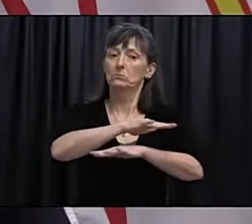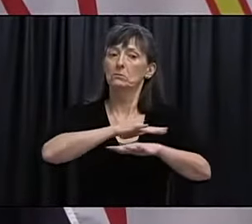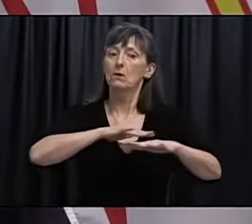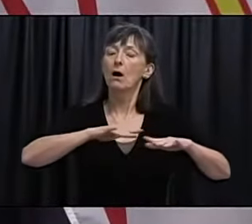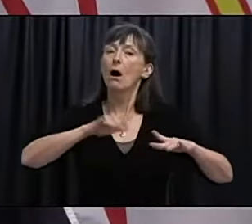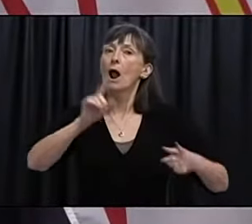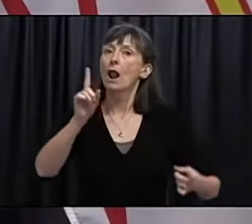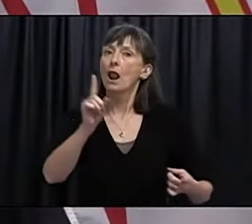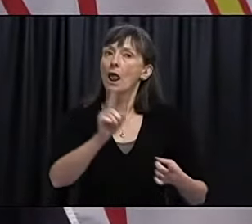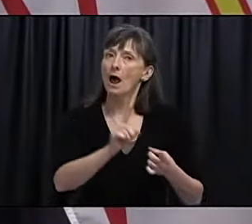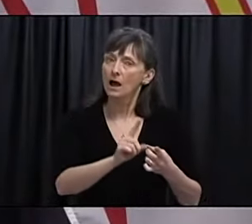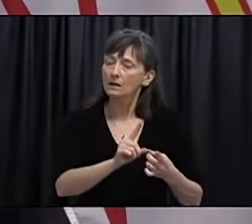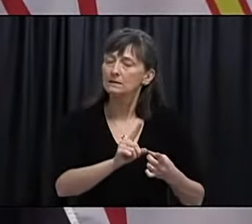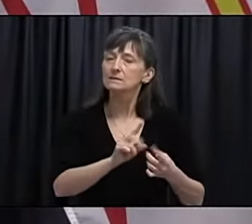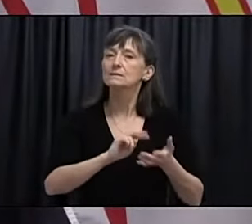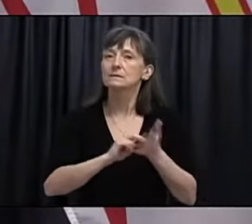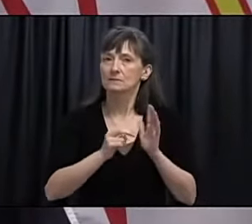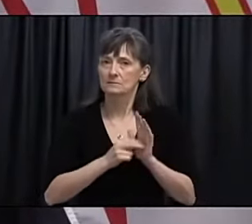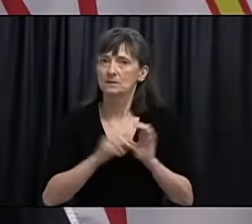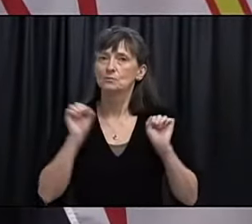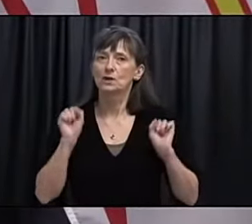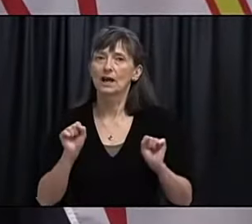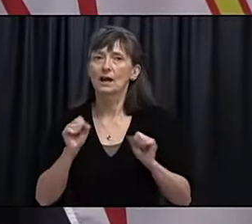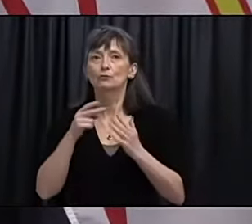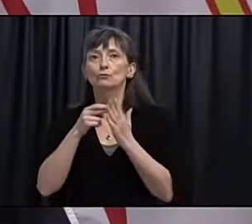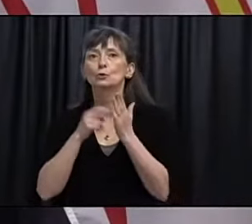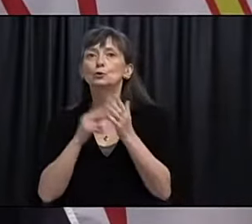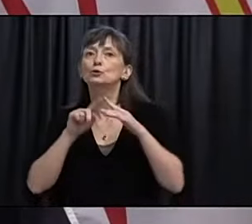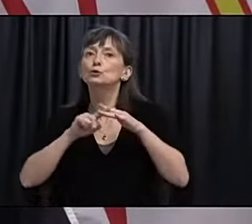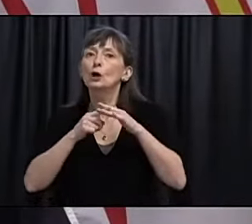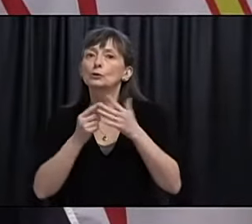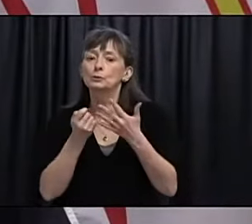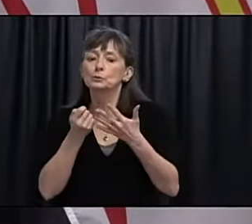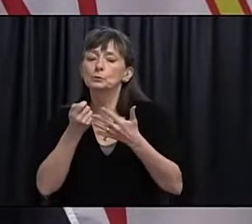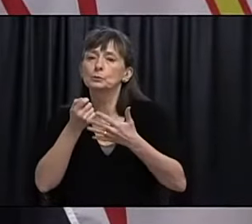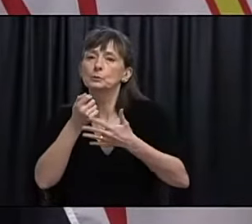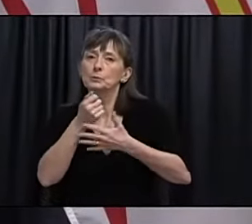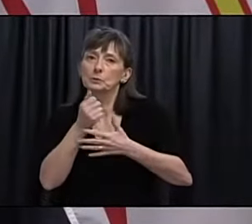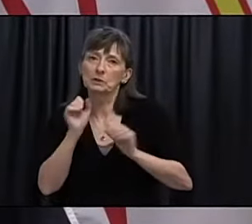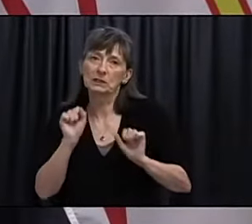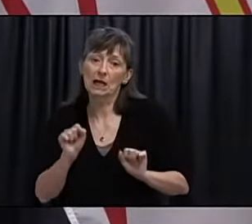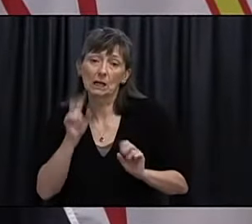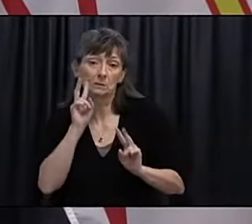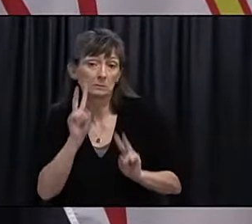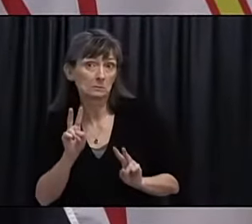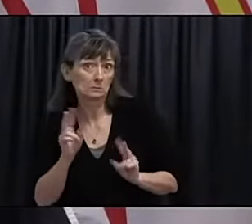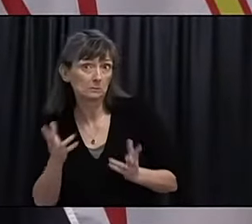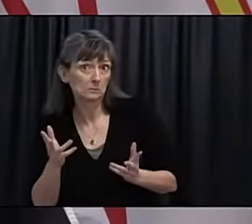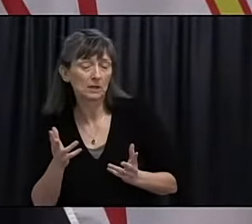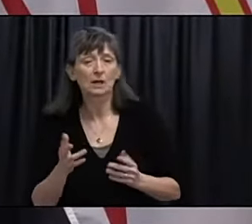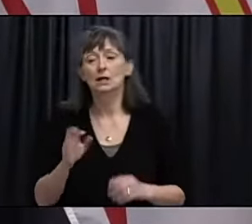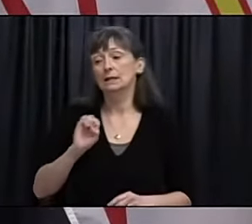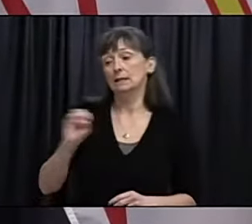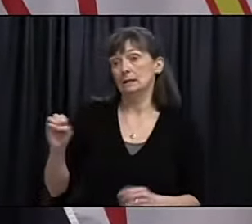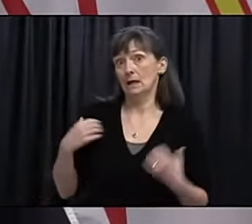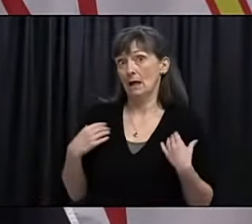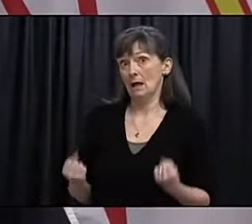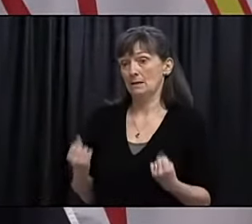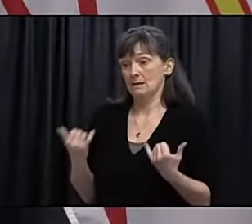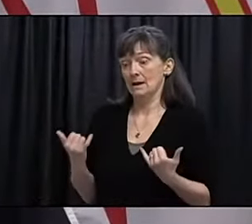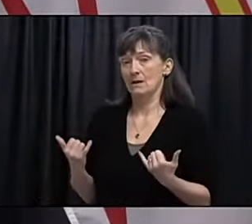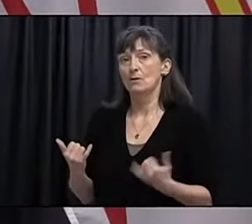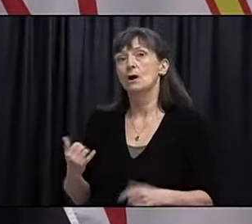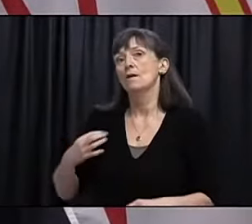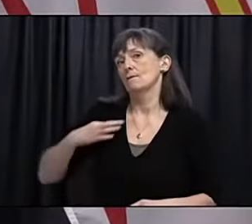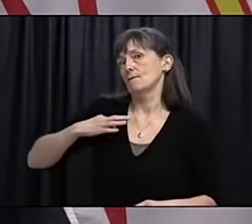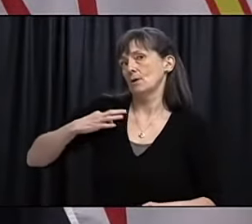that we can begin easing of restrictions both on and off the Avalon. To help us in this regard eastern health will be offering